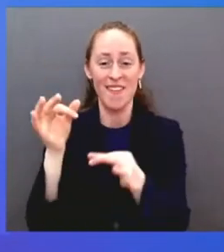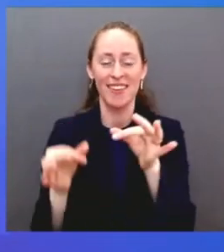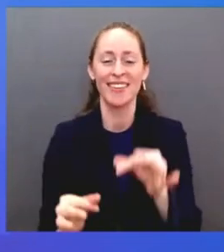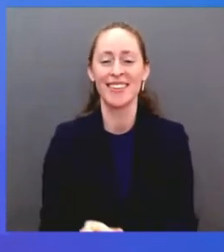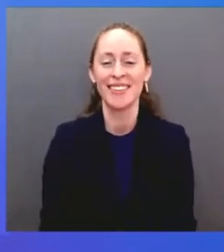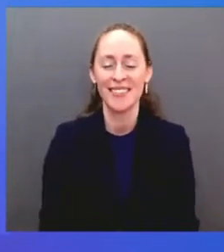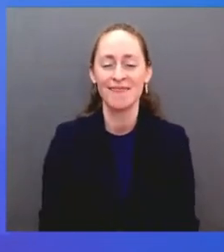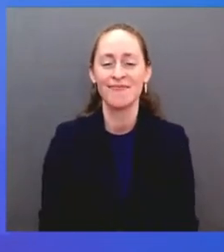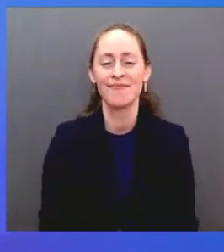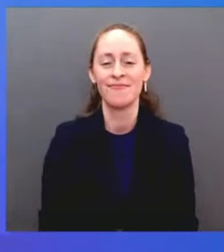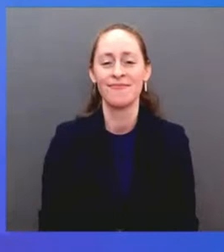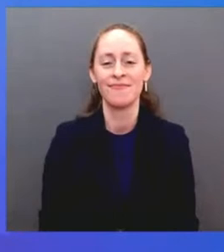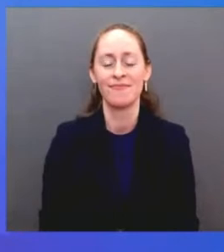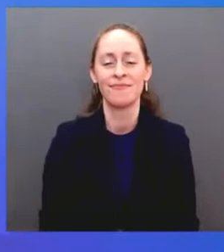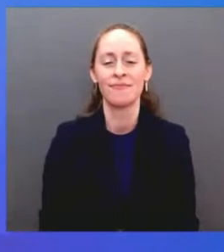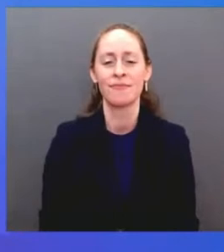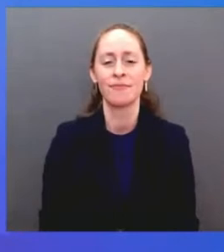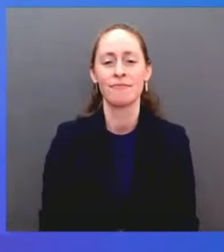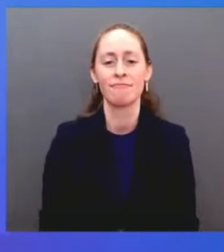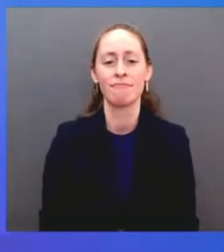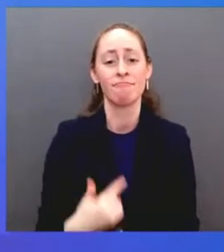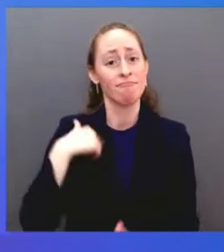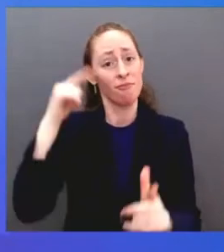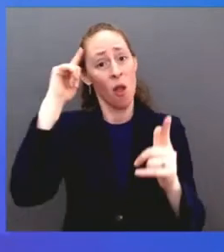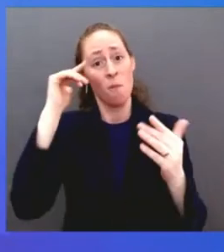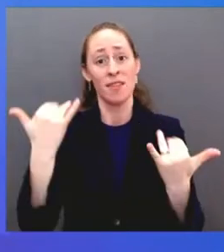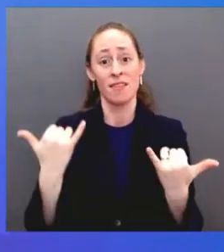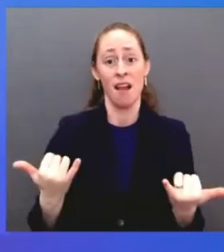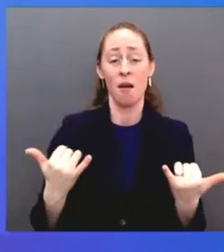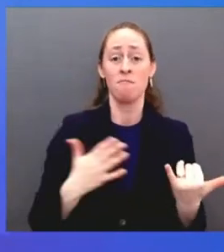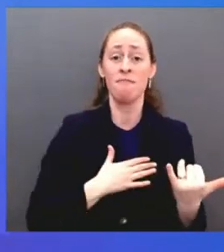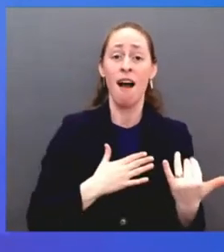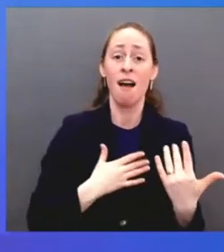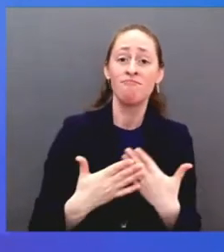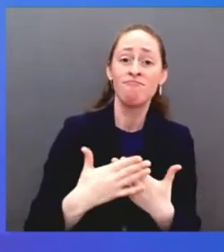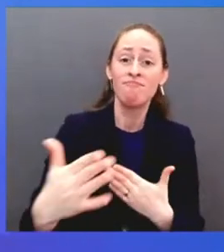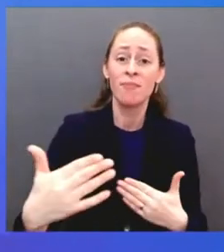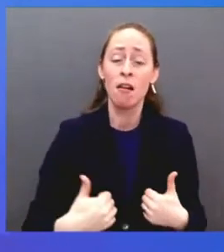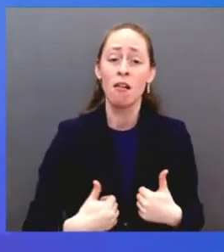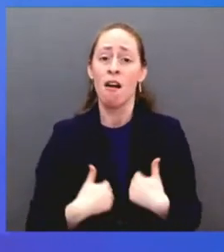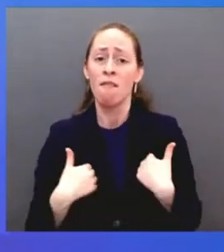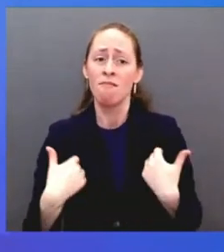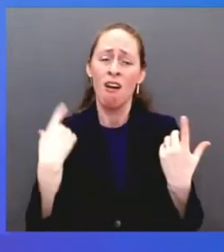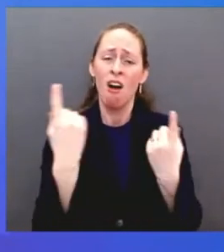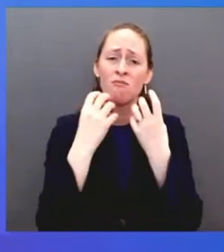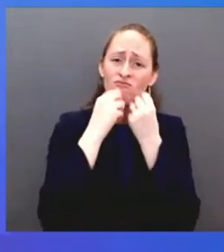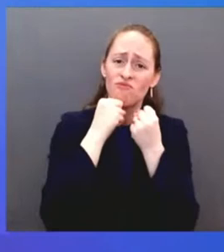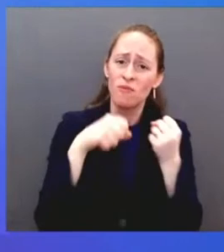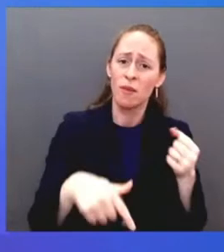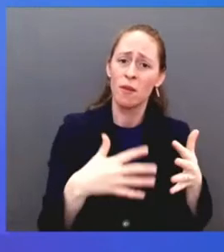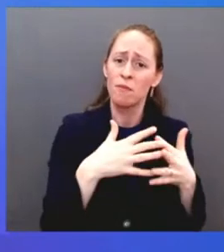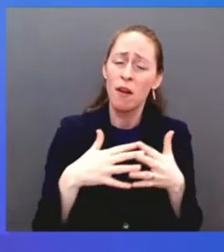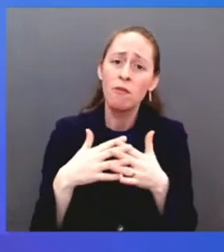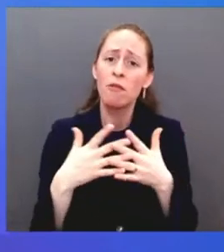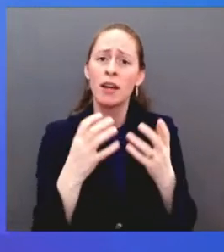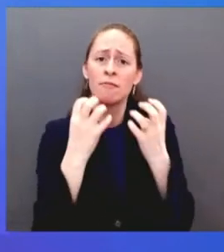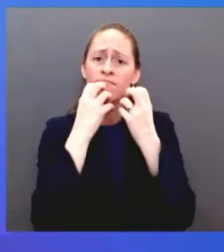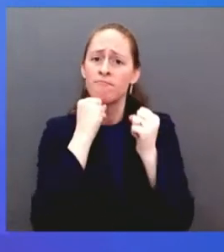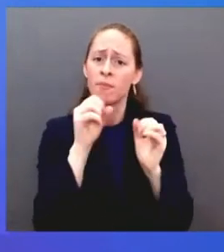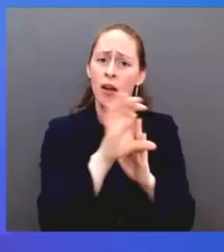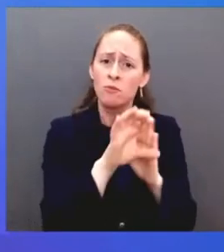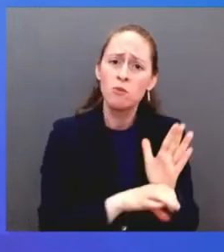love of this country and the Constitution, and my commitment to upholding the rule of law and the sacred